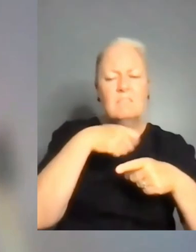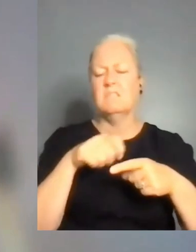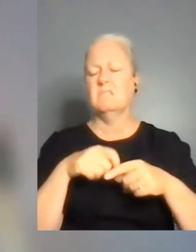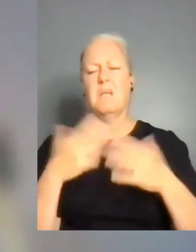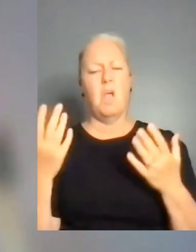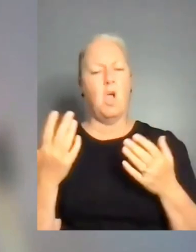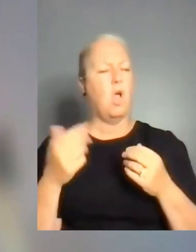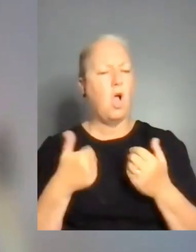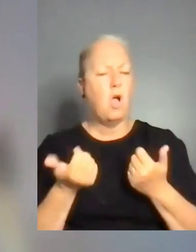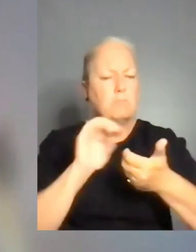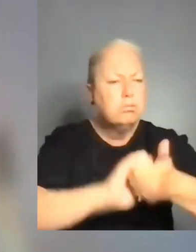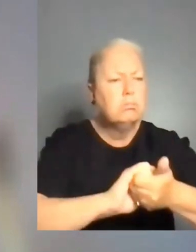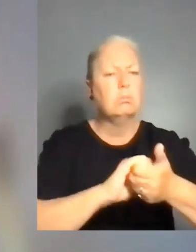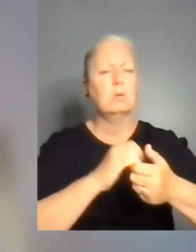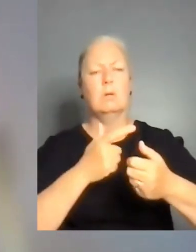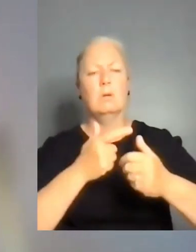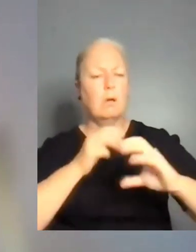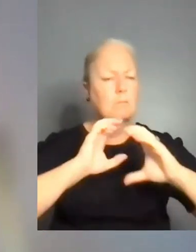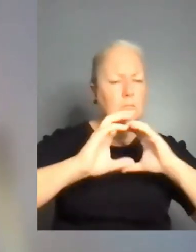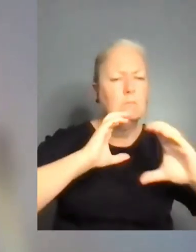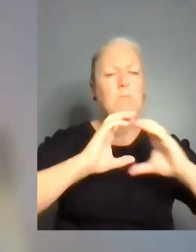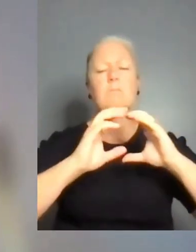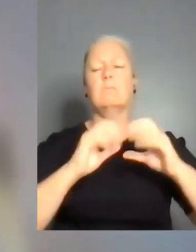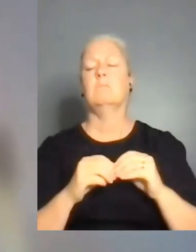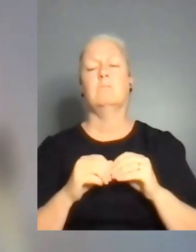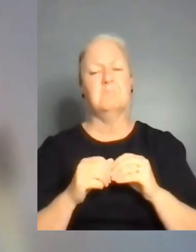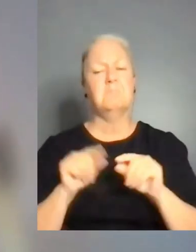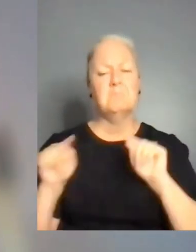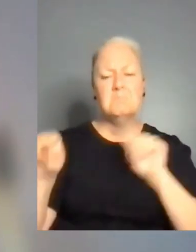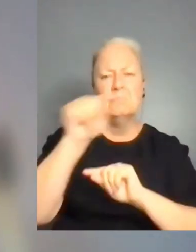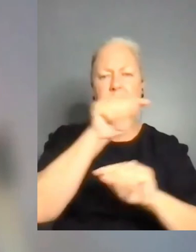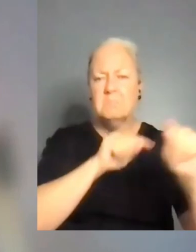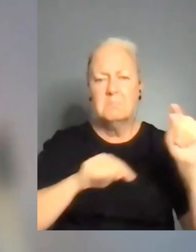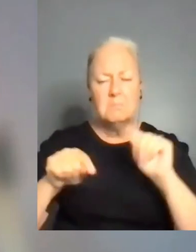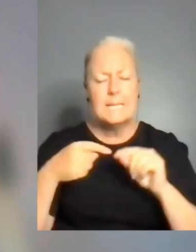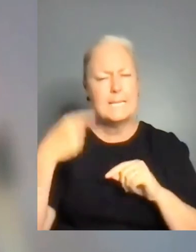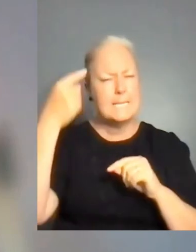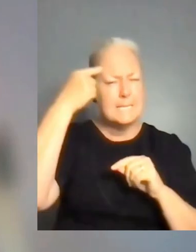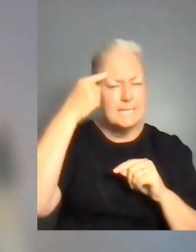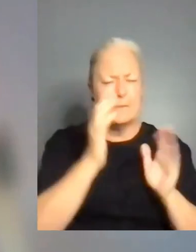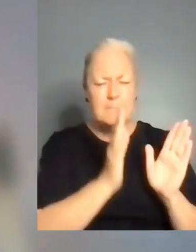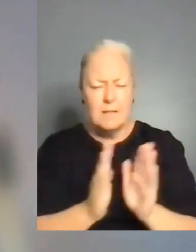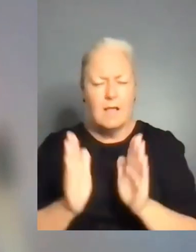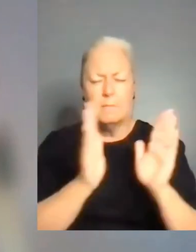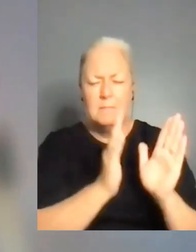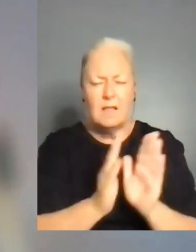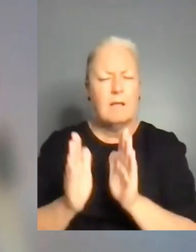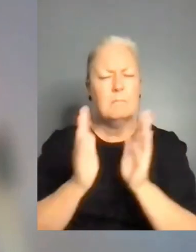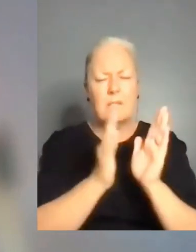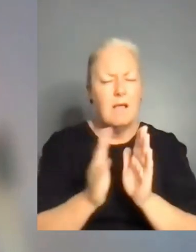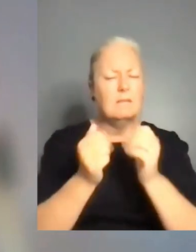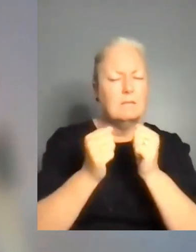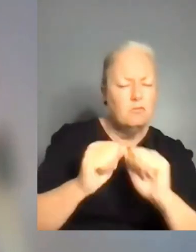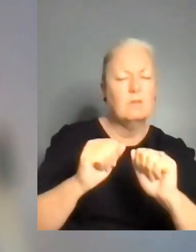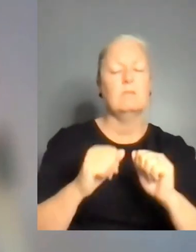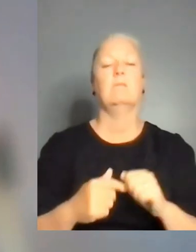guiding partners on developing their strategies and their impact models. So there are costs related to